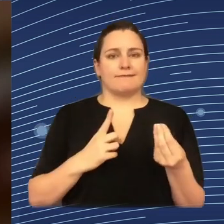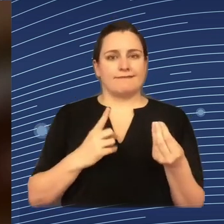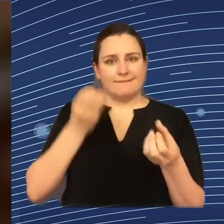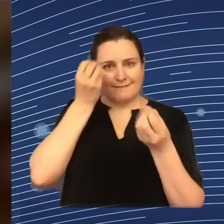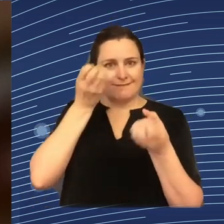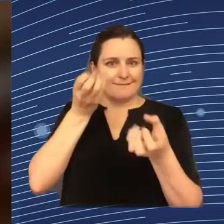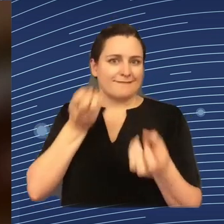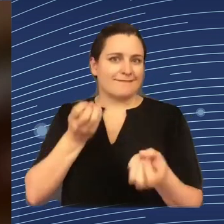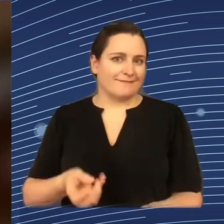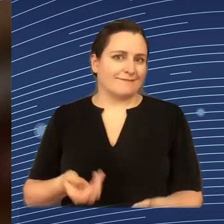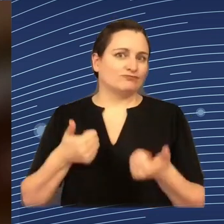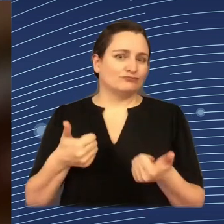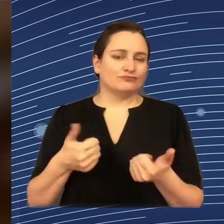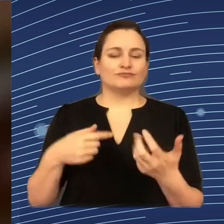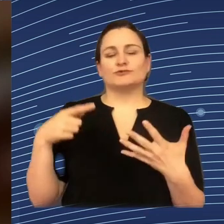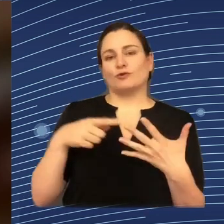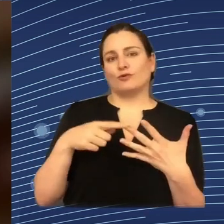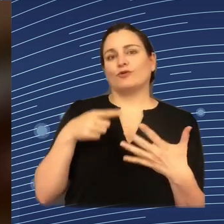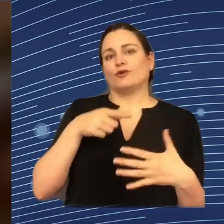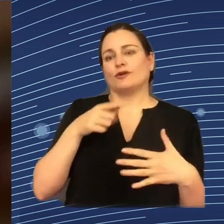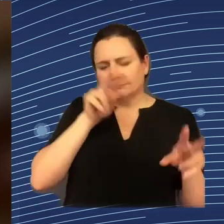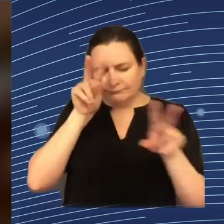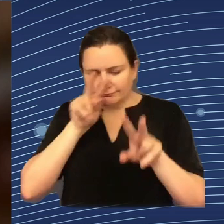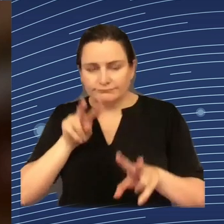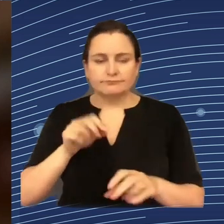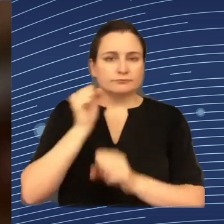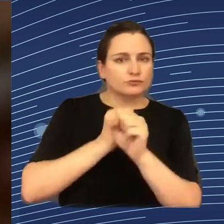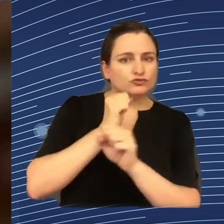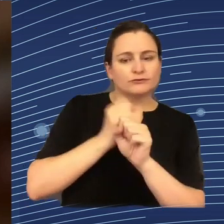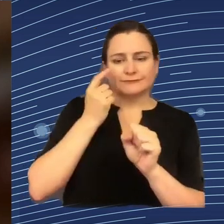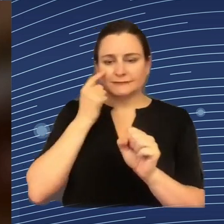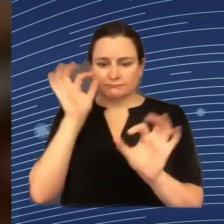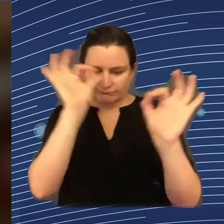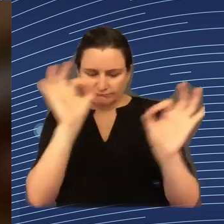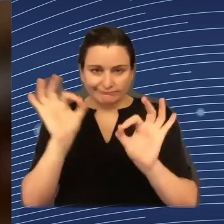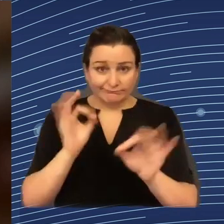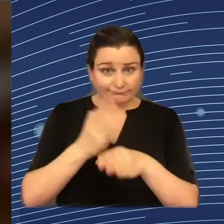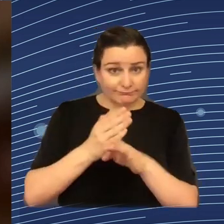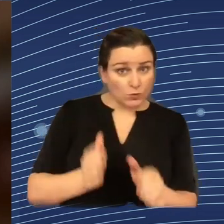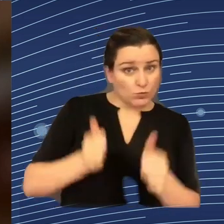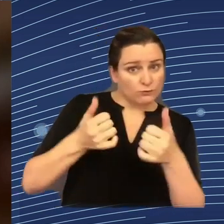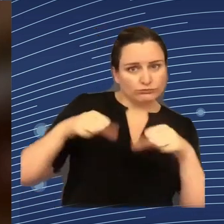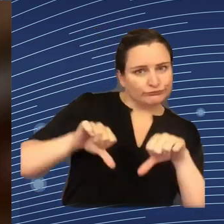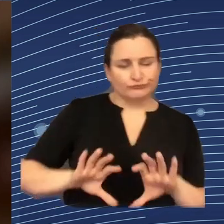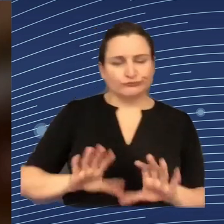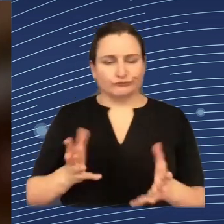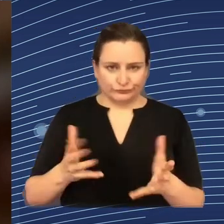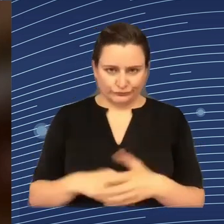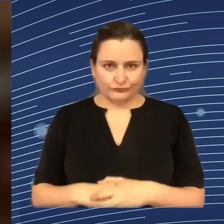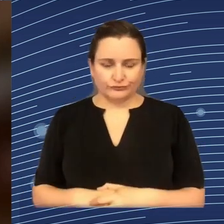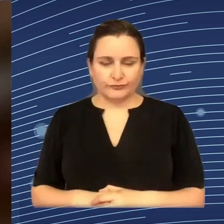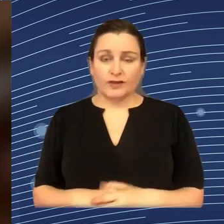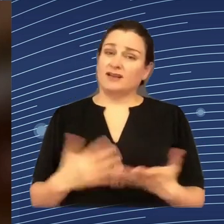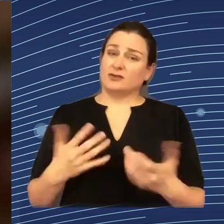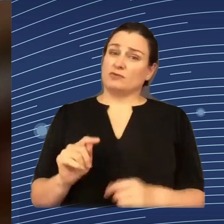then used in operation and when quality assurance and evaluation standards are in place. So this is really a